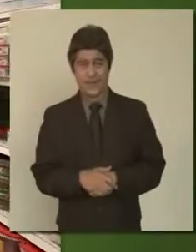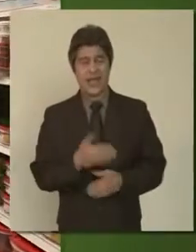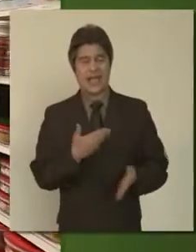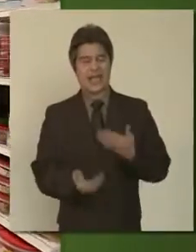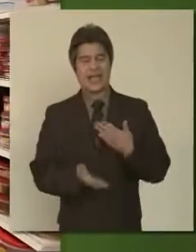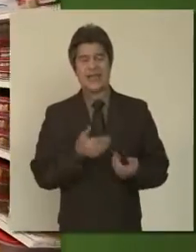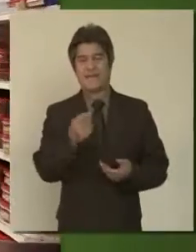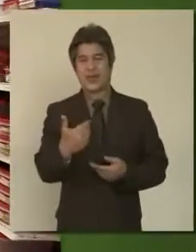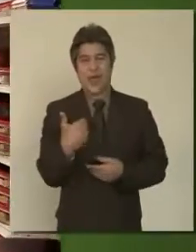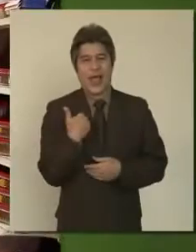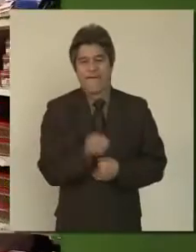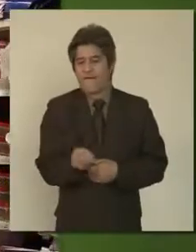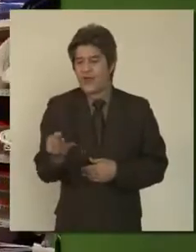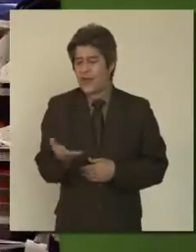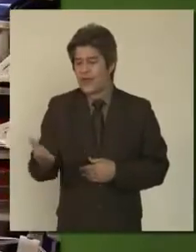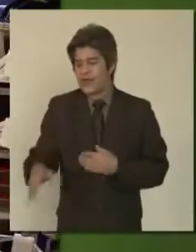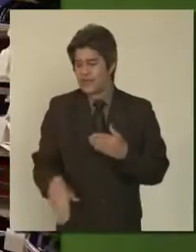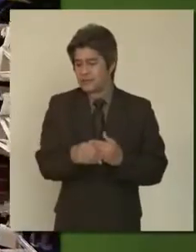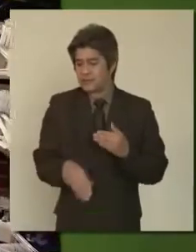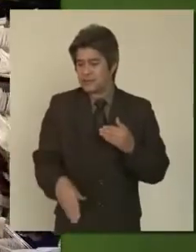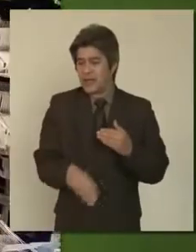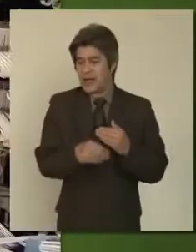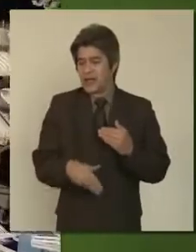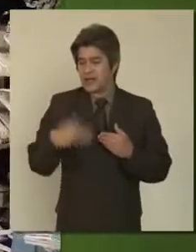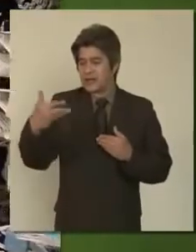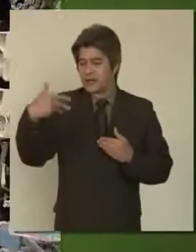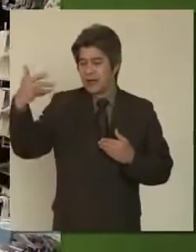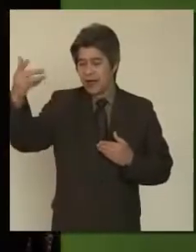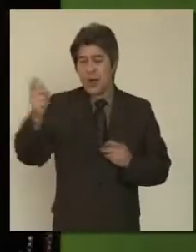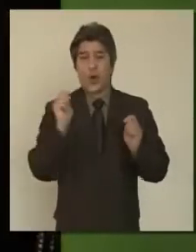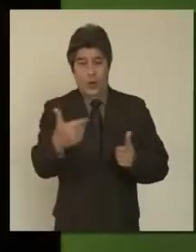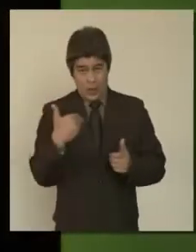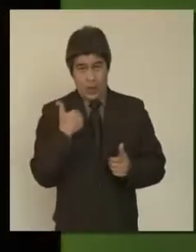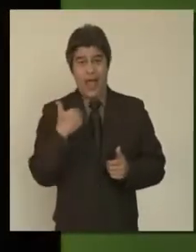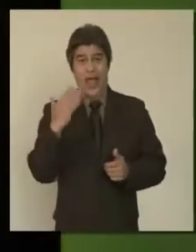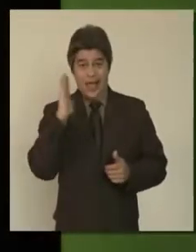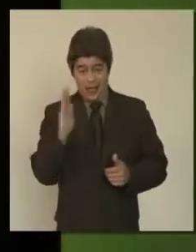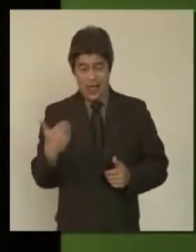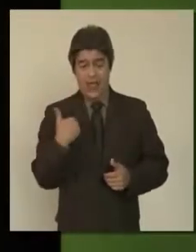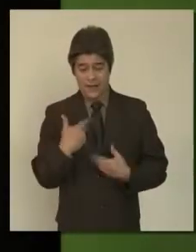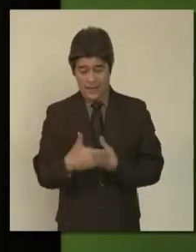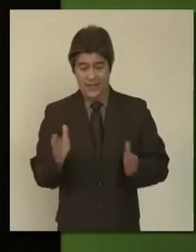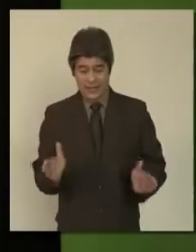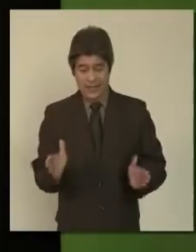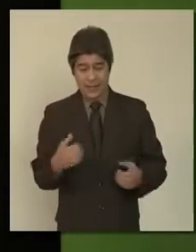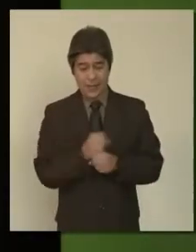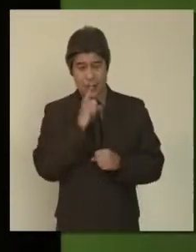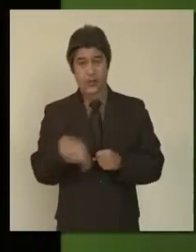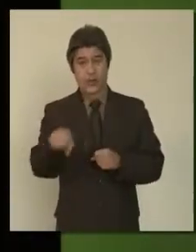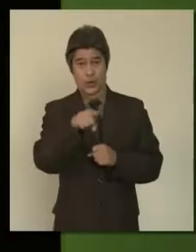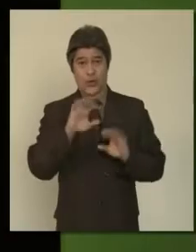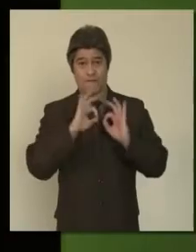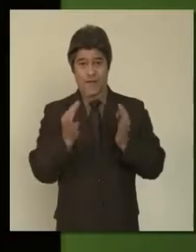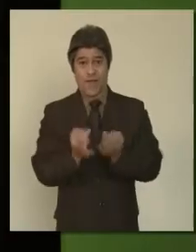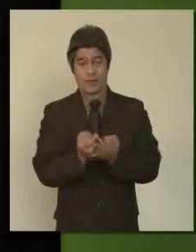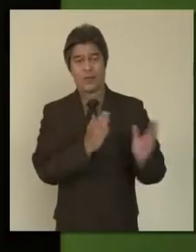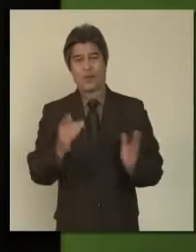Even if you just add a few items at a time, very quickly you will have a great kit that will ensure you and your family are prepared for an emergency.